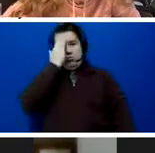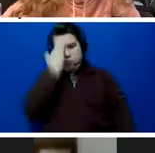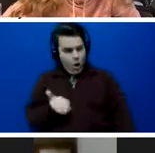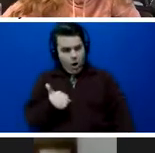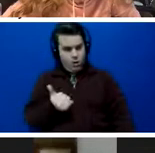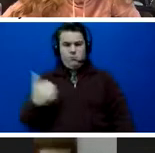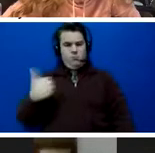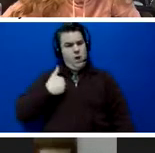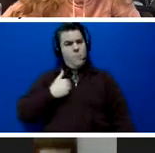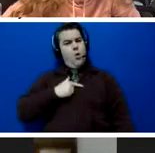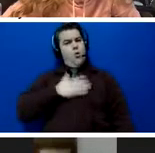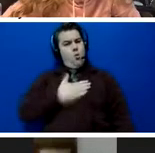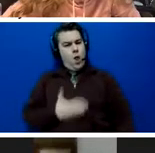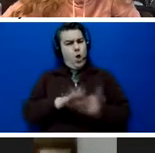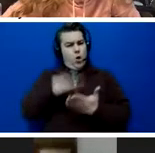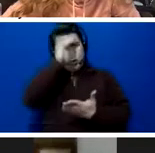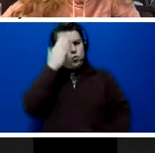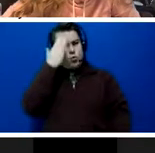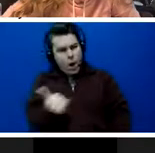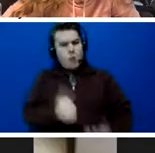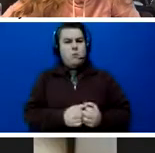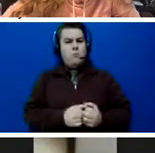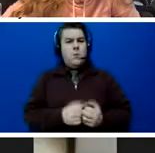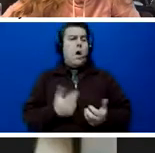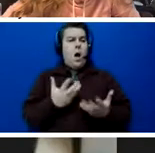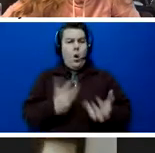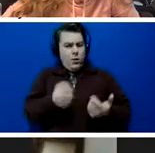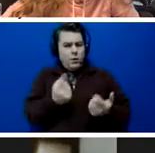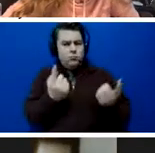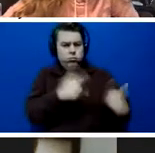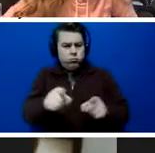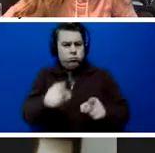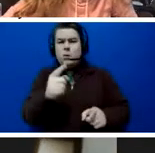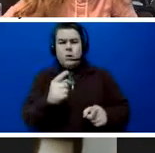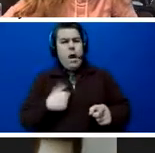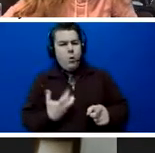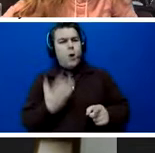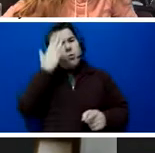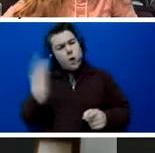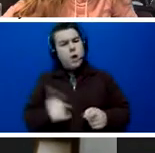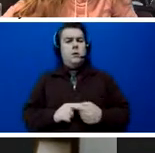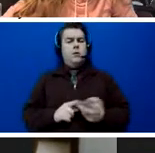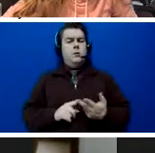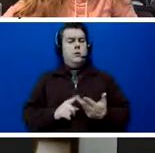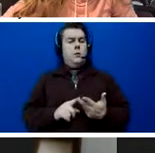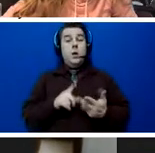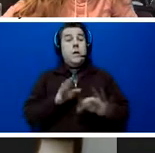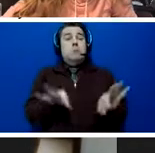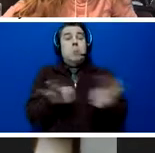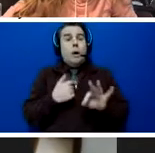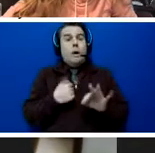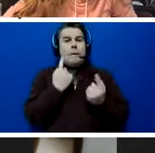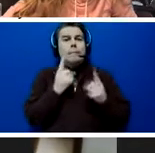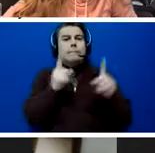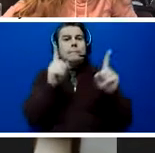I willing to learn this? Why do I want this to happen? Why is it important that I succeed? All